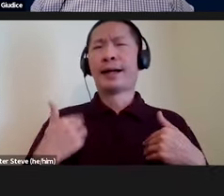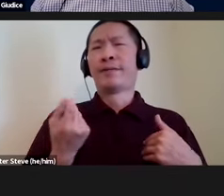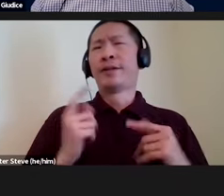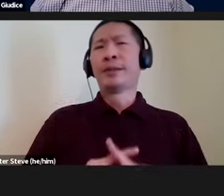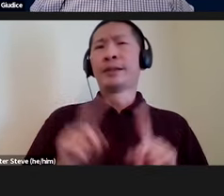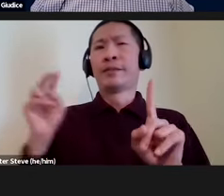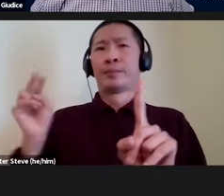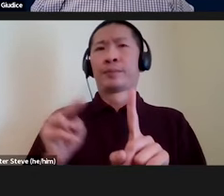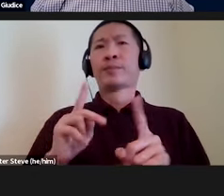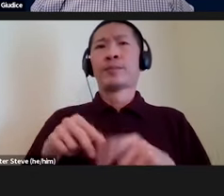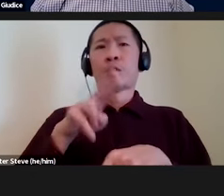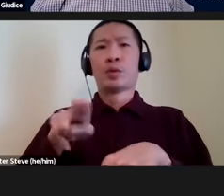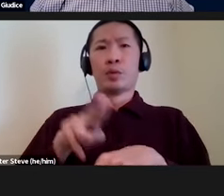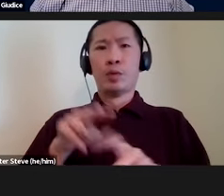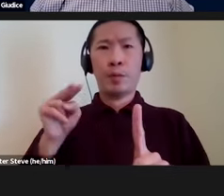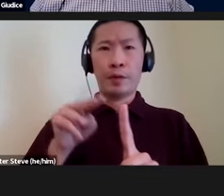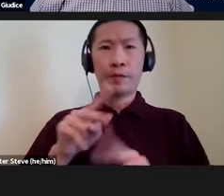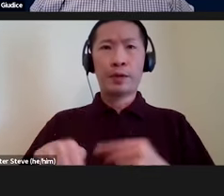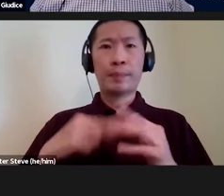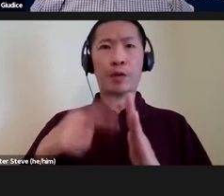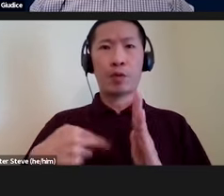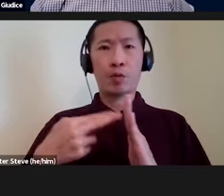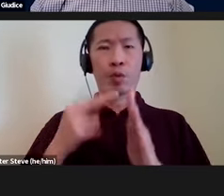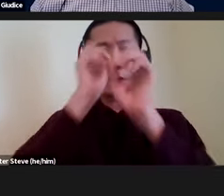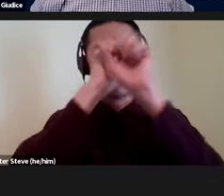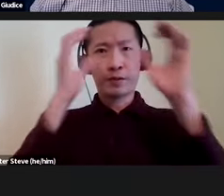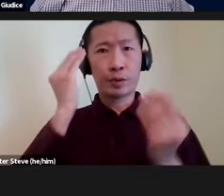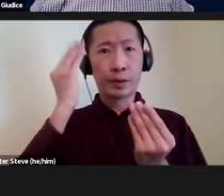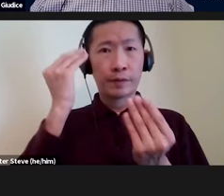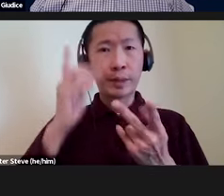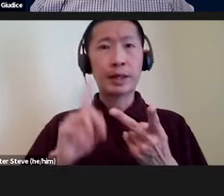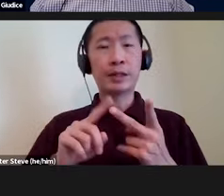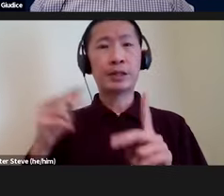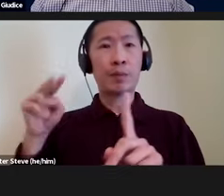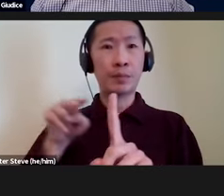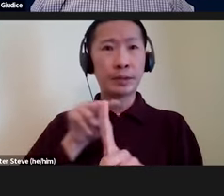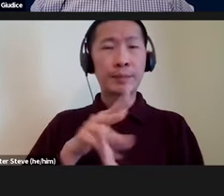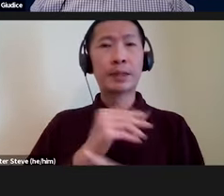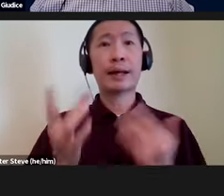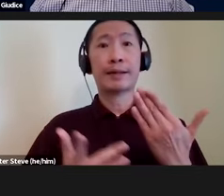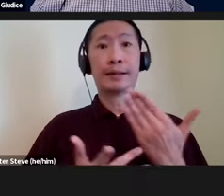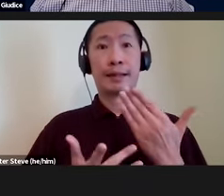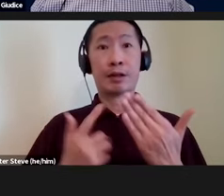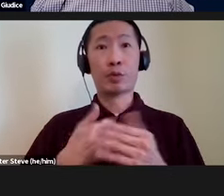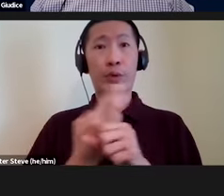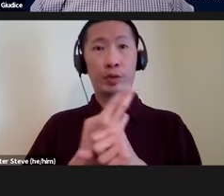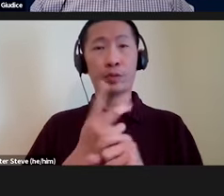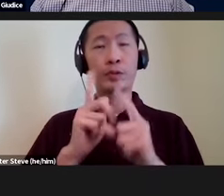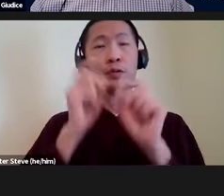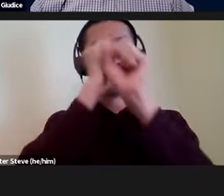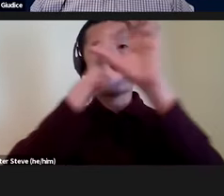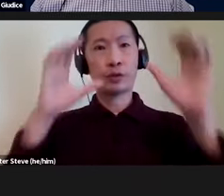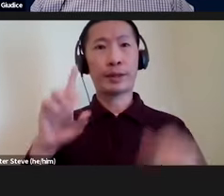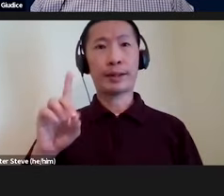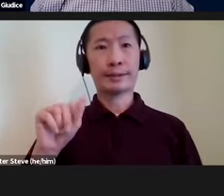perspective to the normal view on the role of visual information and visual perception and the technology that we use to visualize data.